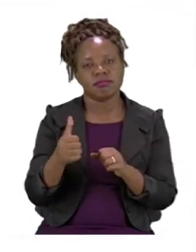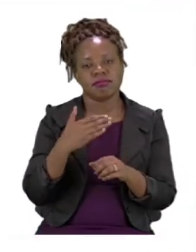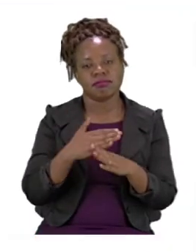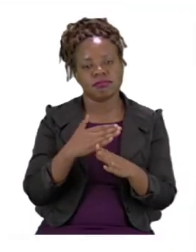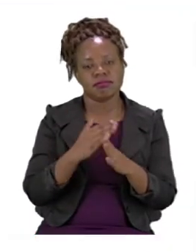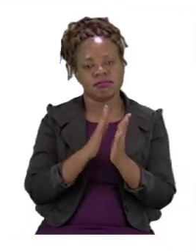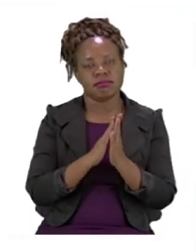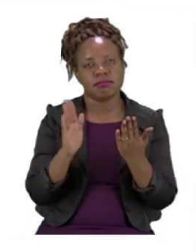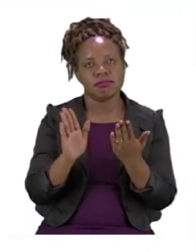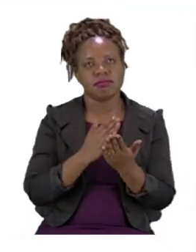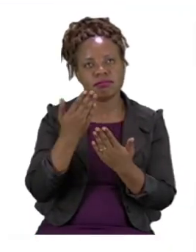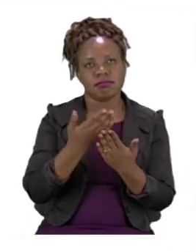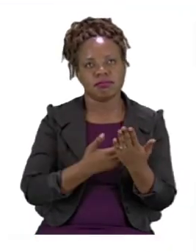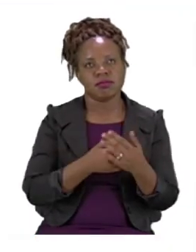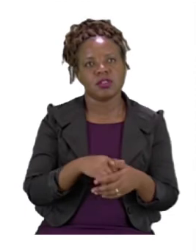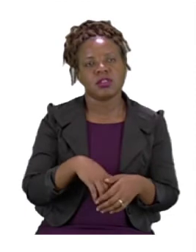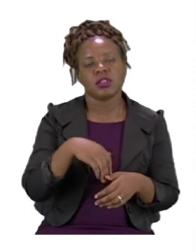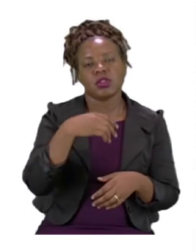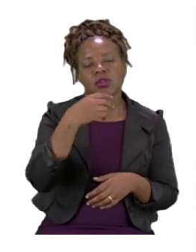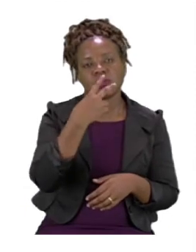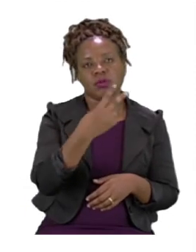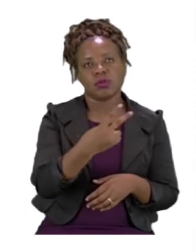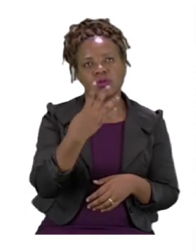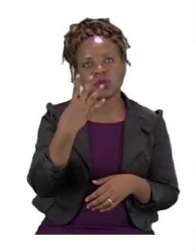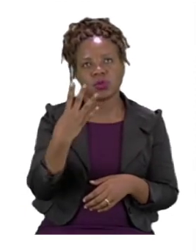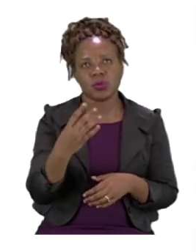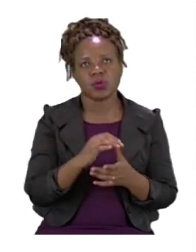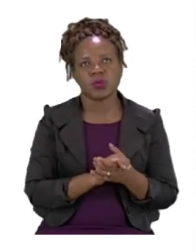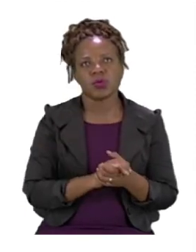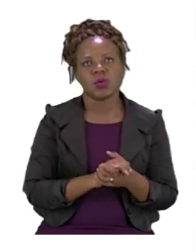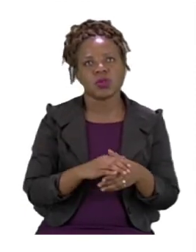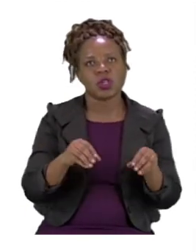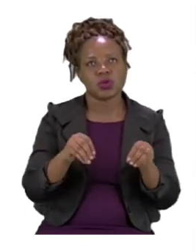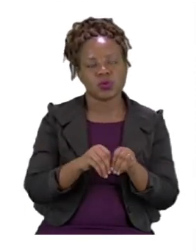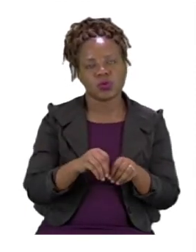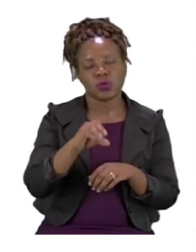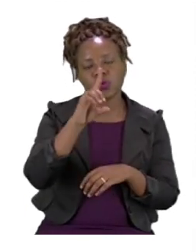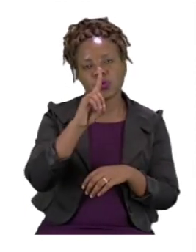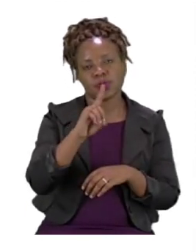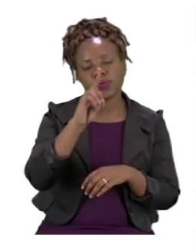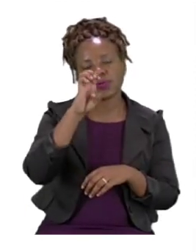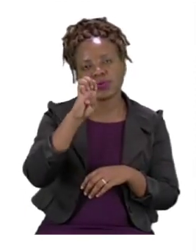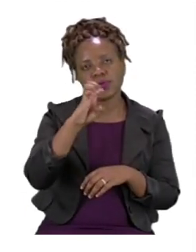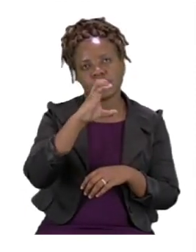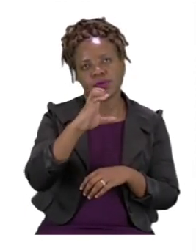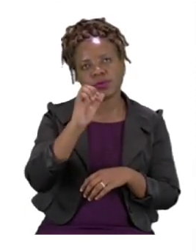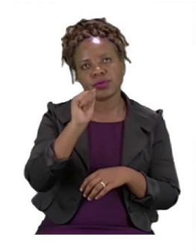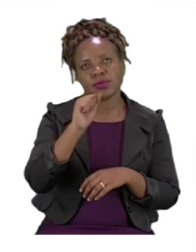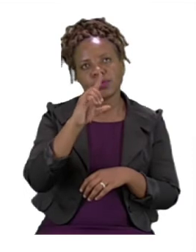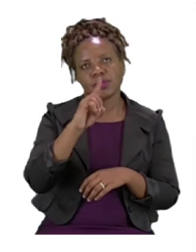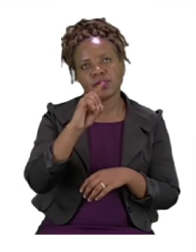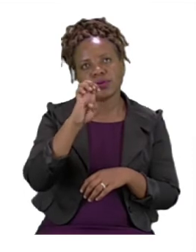On page 24, we are going to be doing decade numbers. Now decade numbers are numbers that end